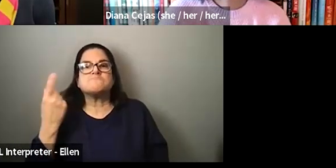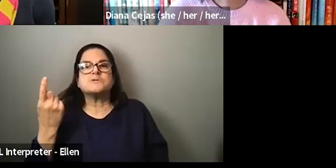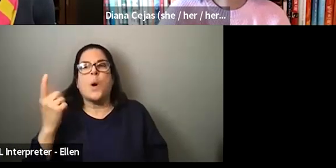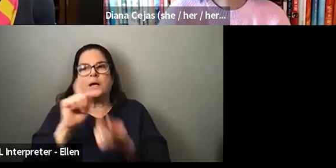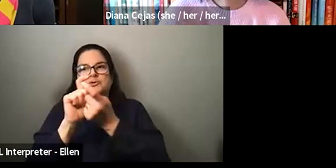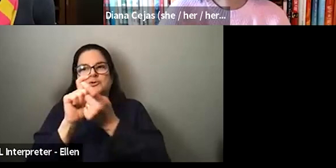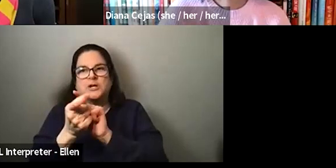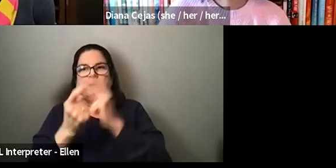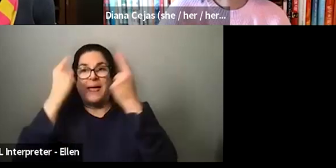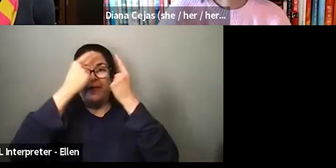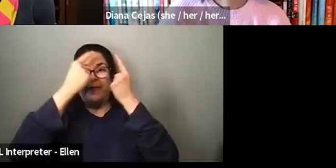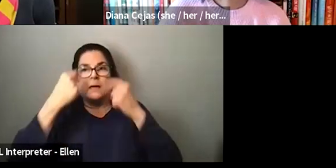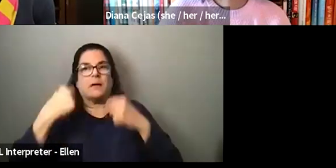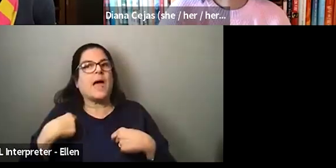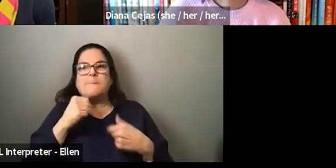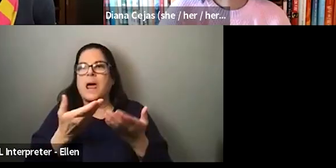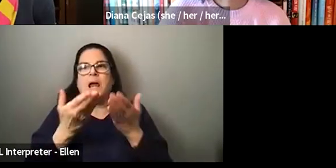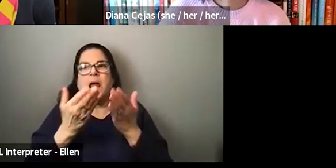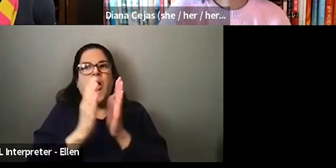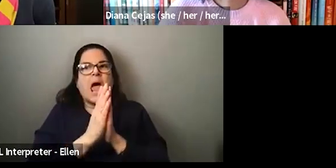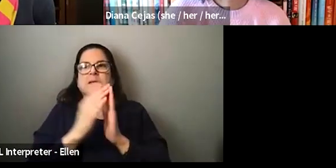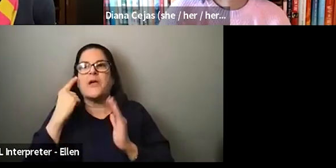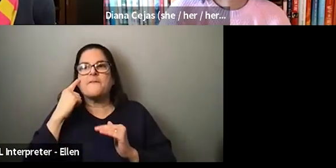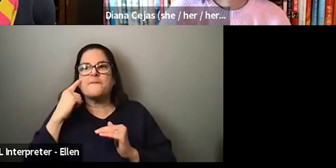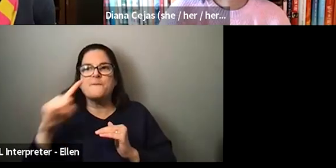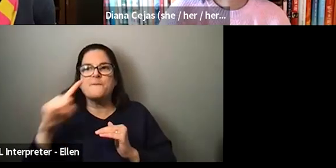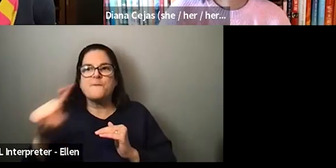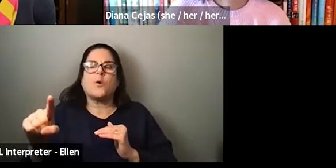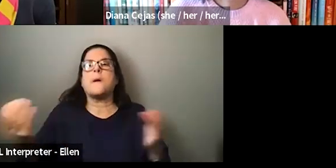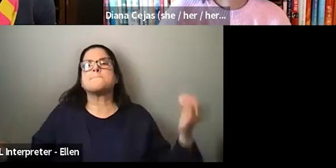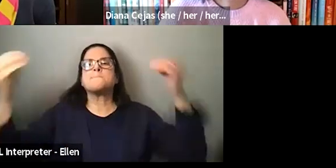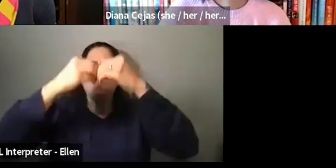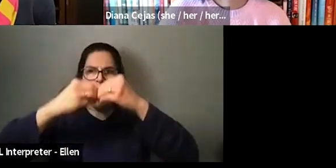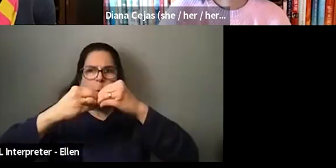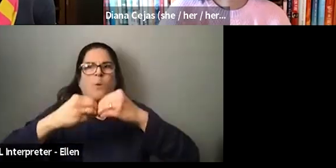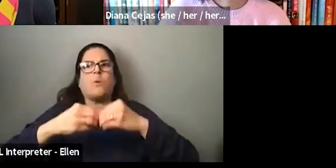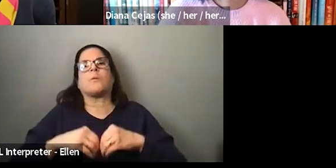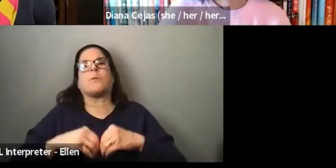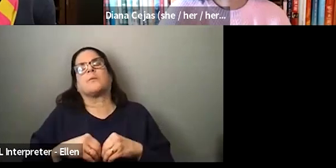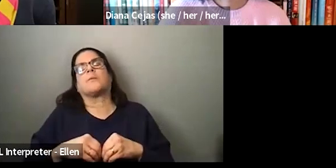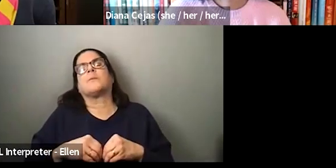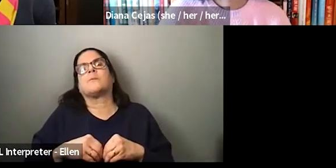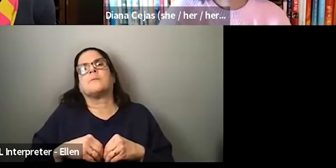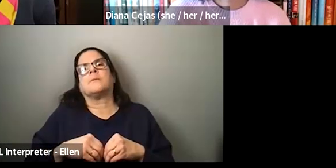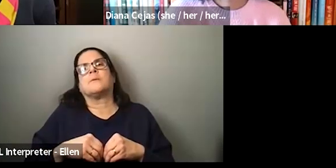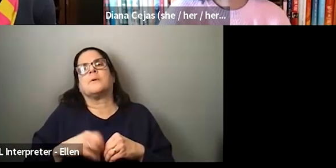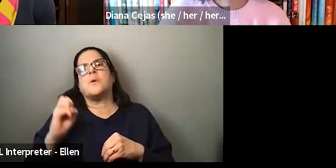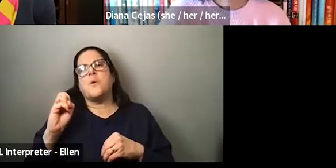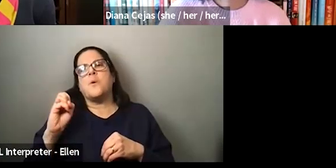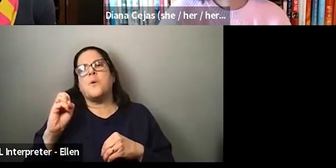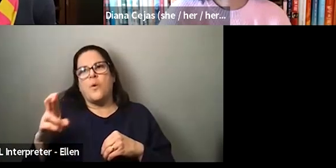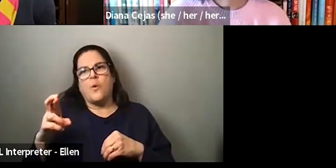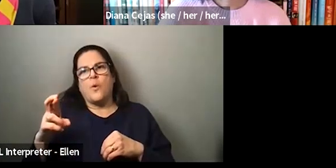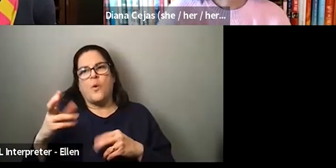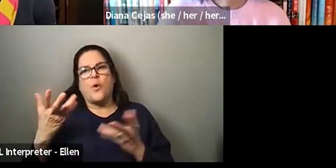asking for, um, for more or that, um, you know, be just because